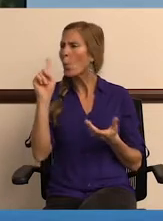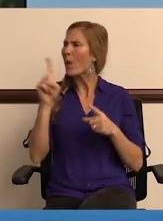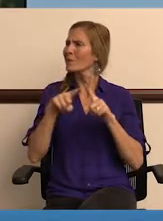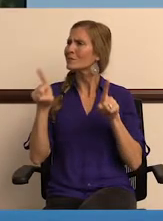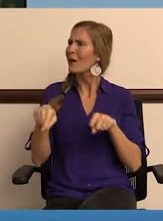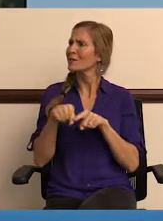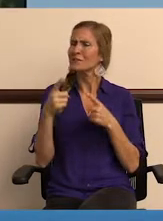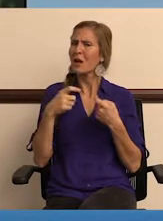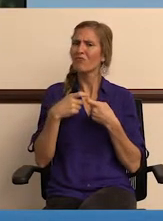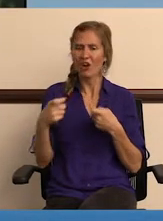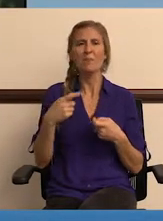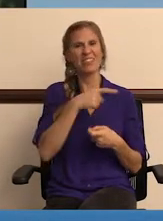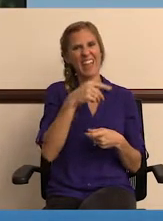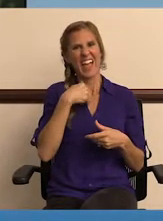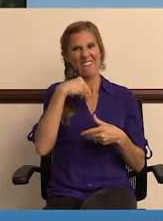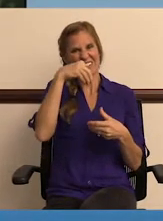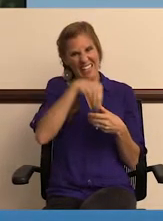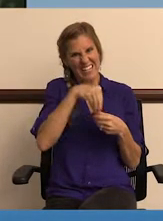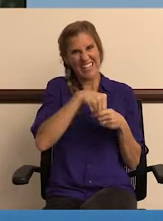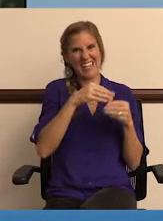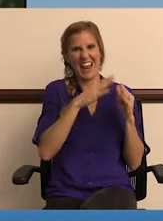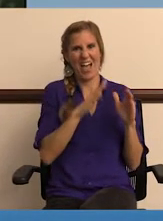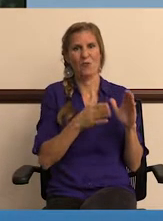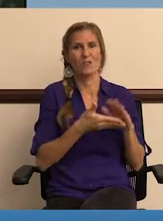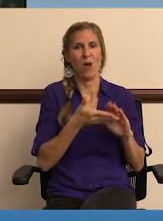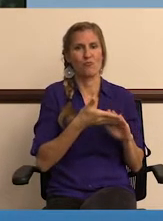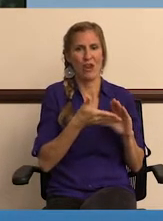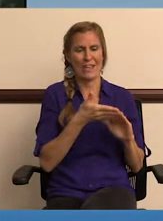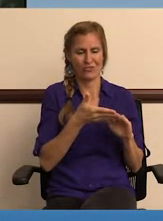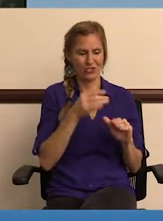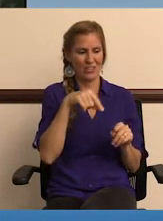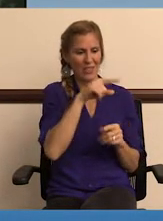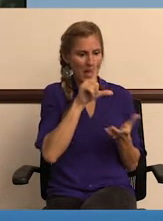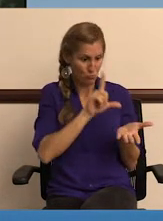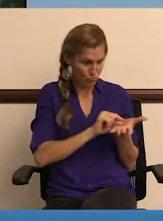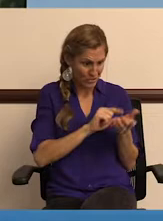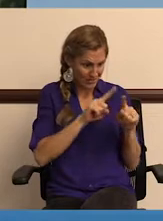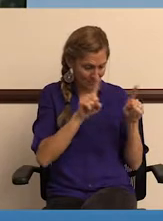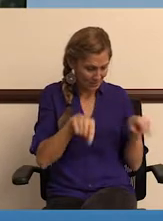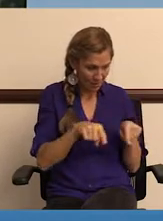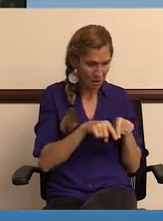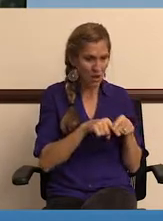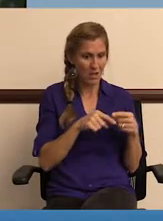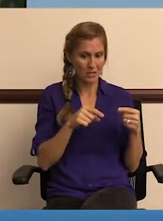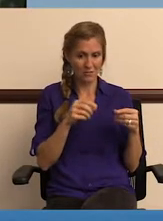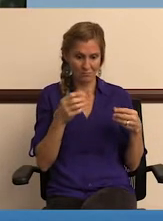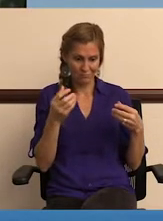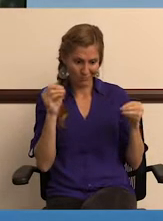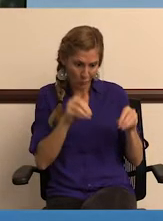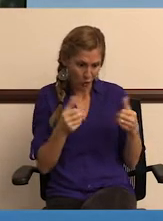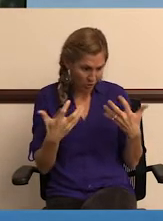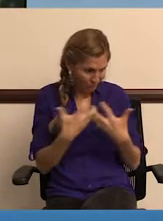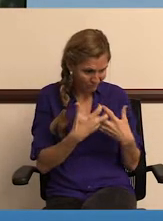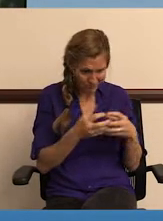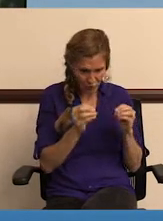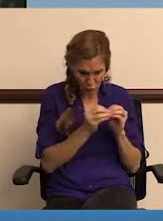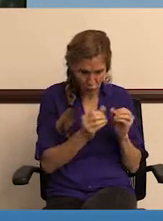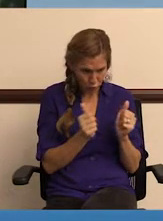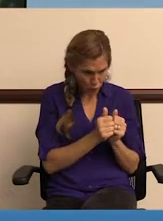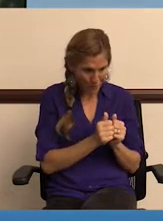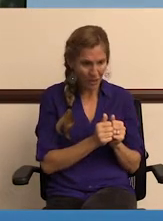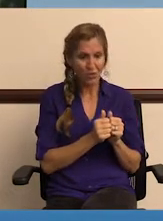is where do the signs really come from, right? So they have an in-house operation to where they can print the signs and put them together